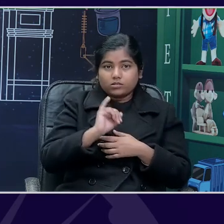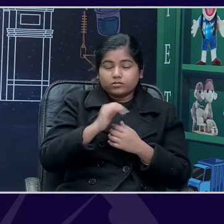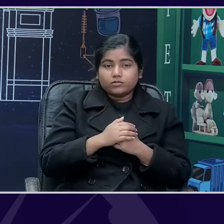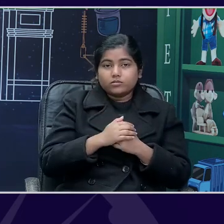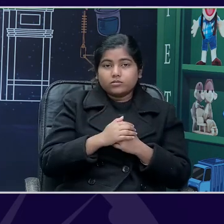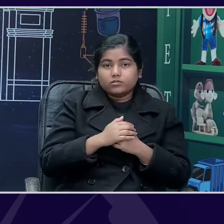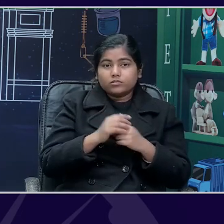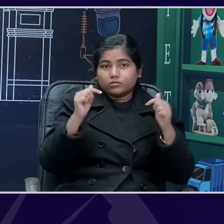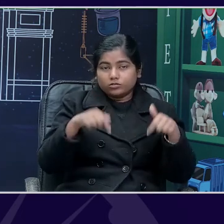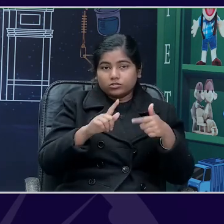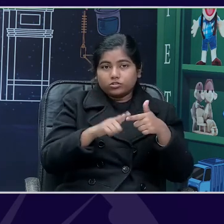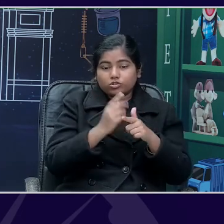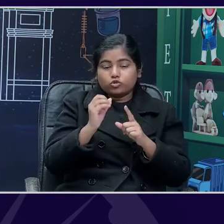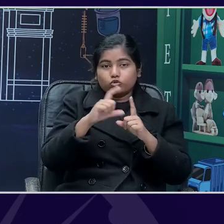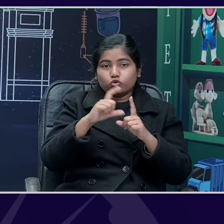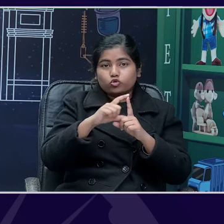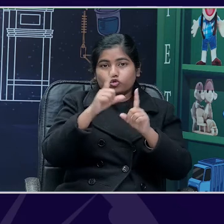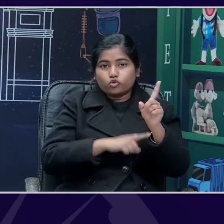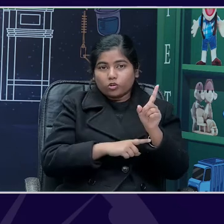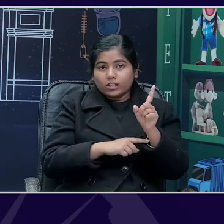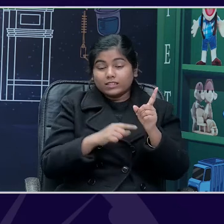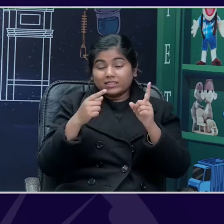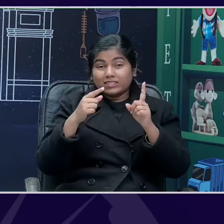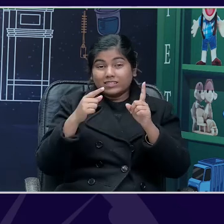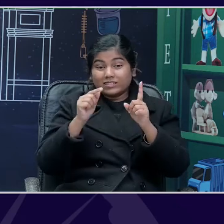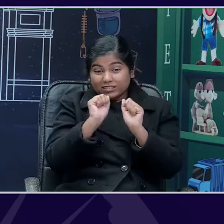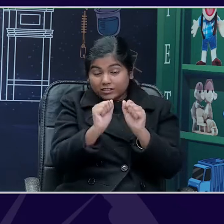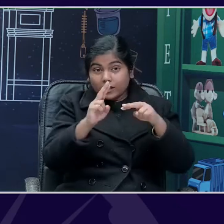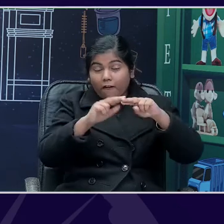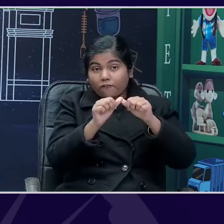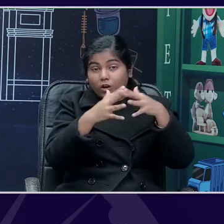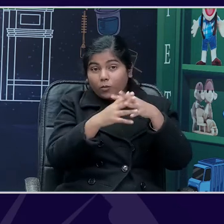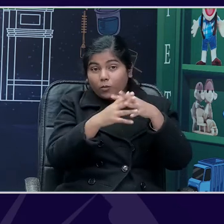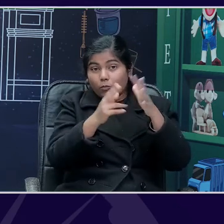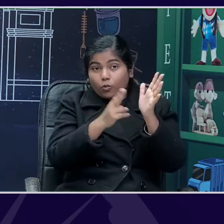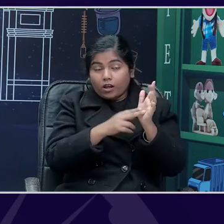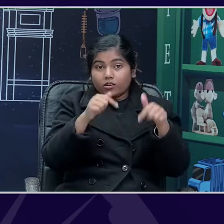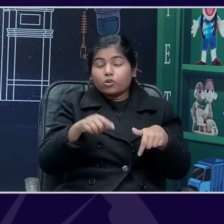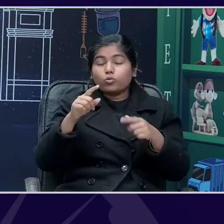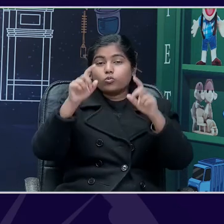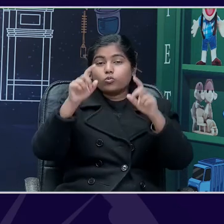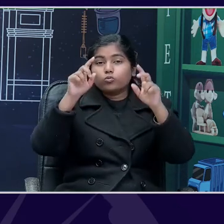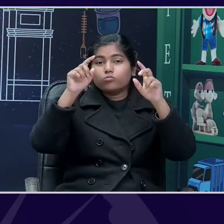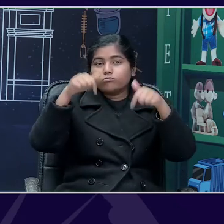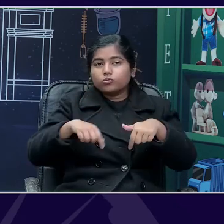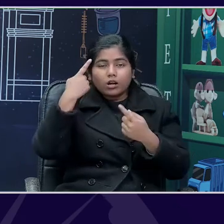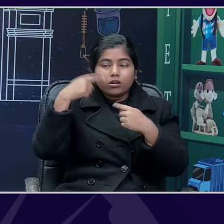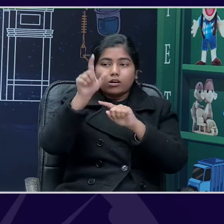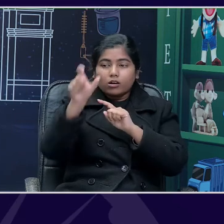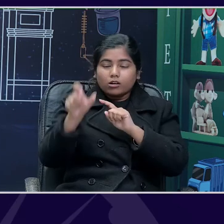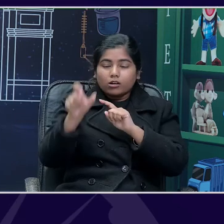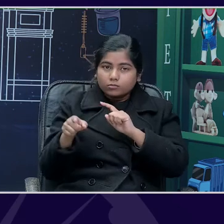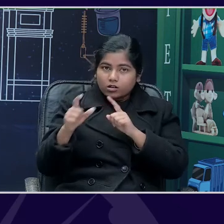This is Jody's phone. And to teach this subject our today's expert is Ms. Divya Gupta Ma'am.